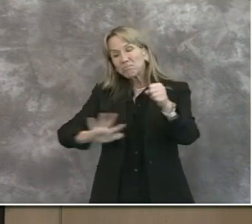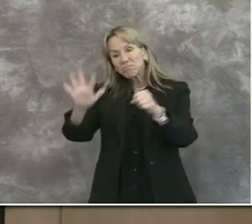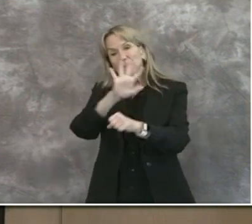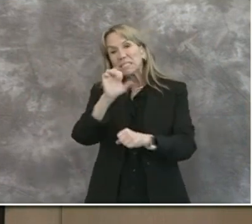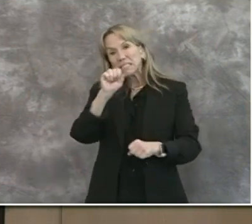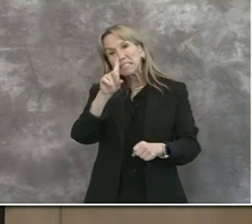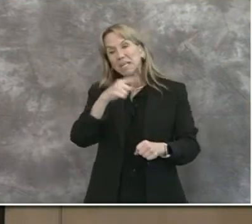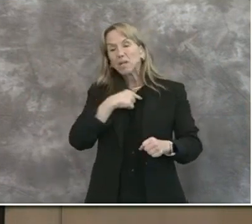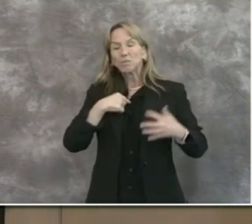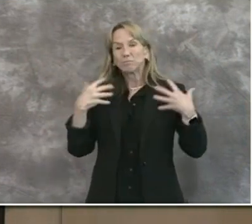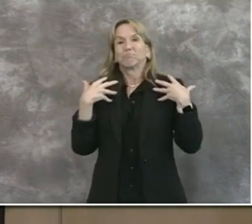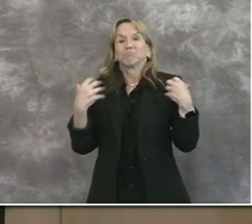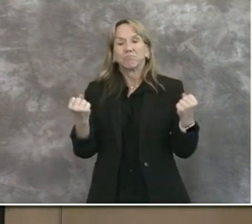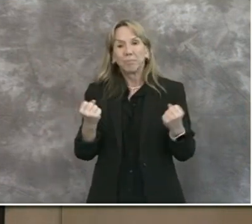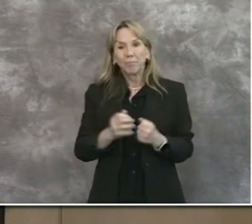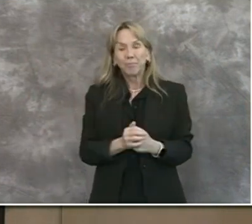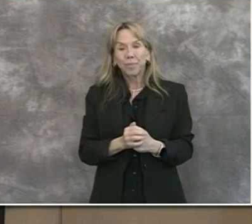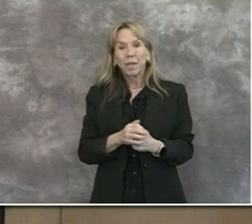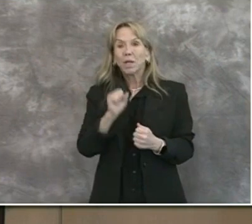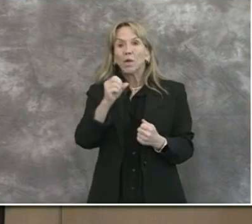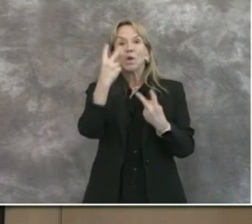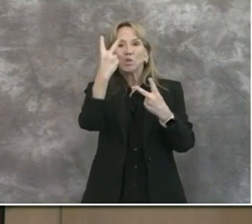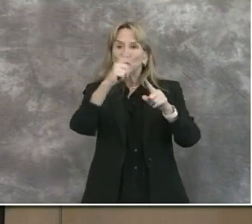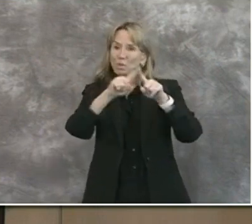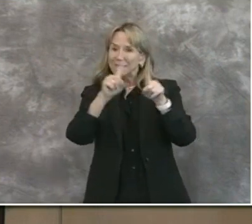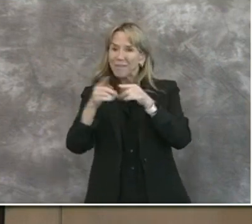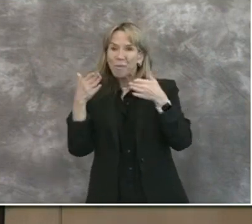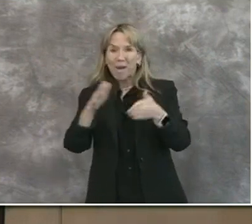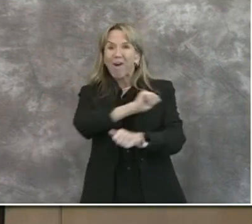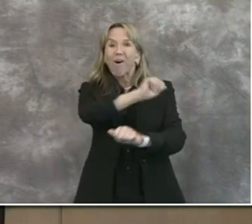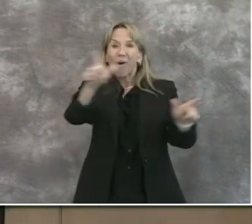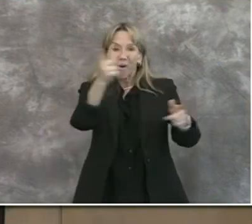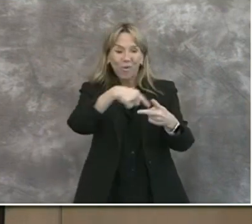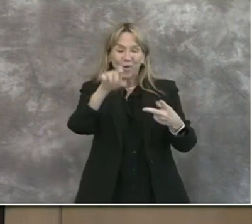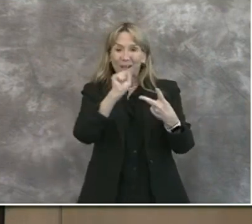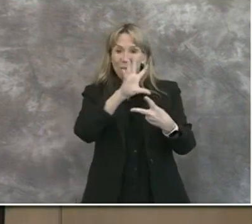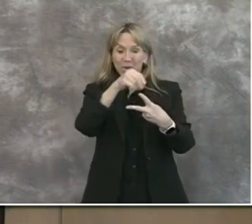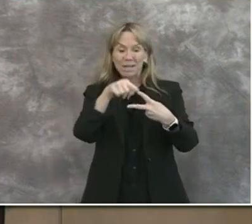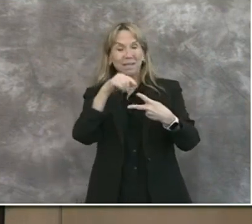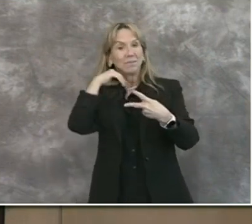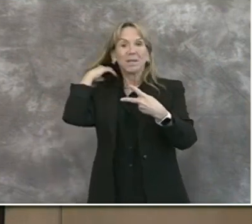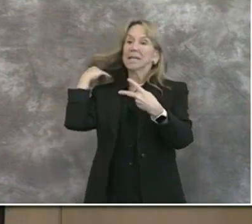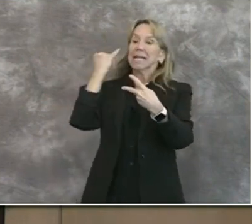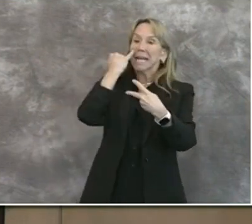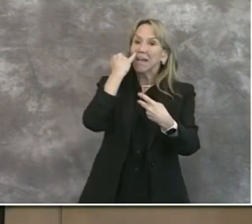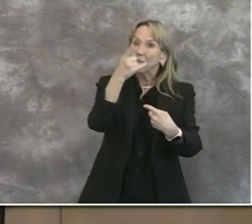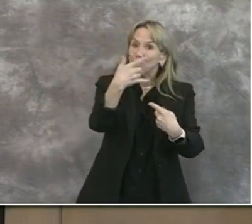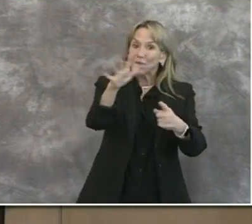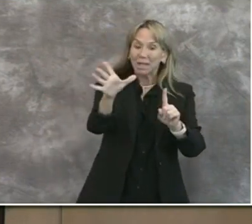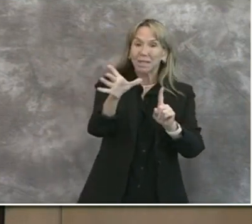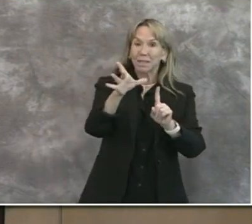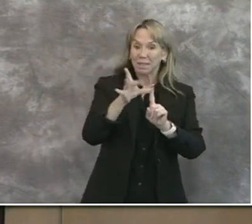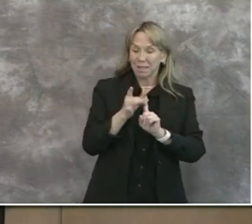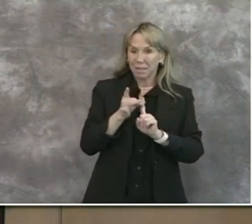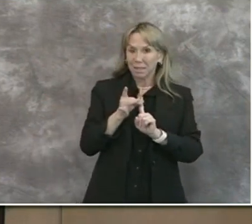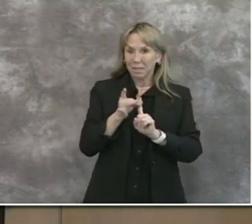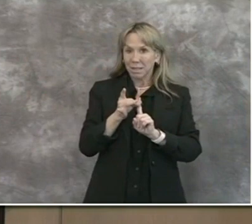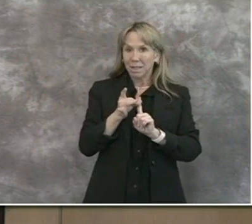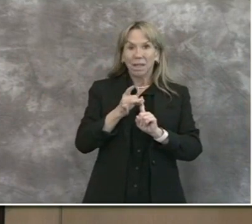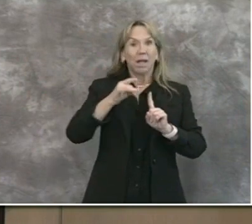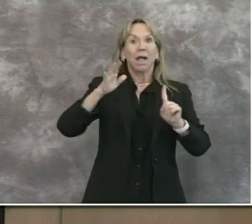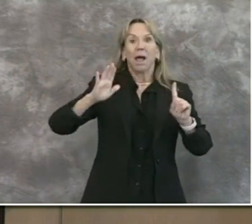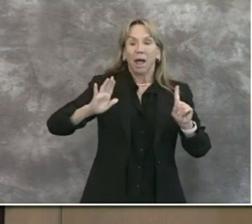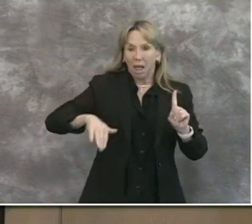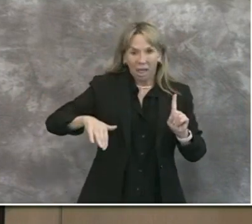us as we recover. So two ways every San Diegan can participate. If you haven't tested positive for COVID, we would like you to give blood.